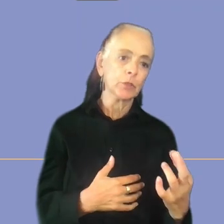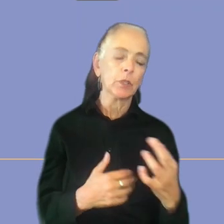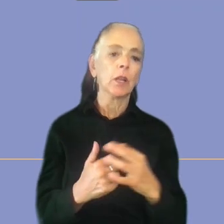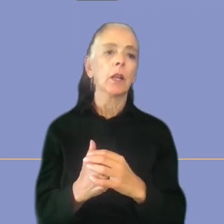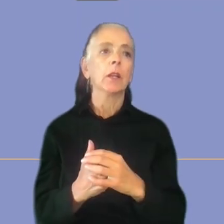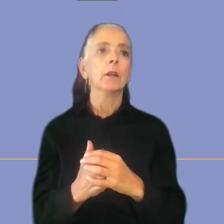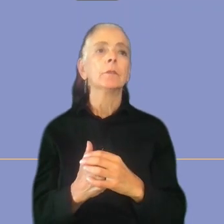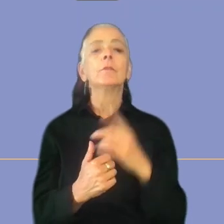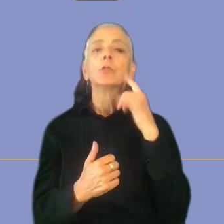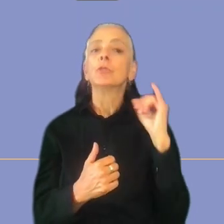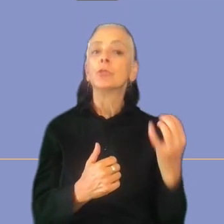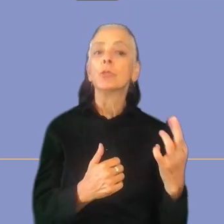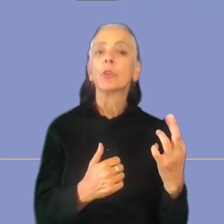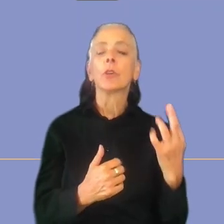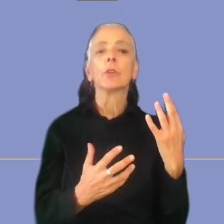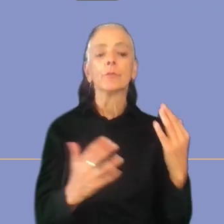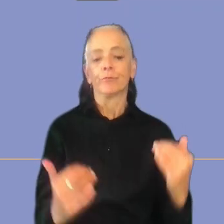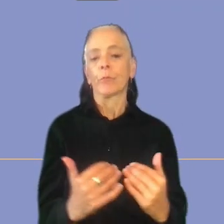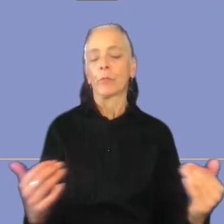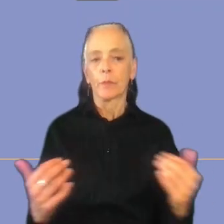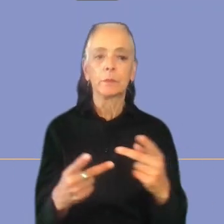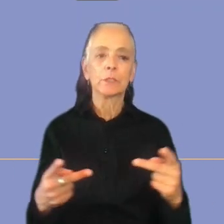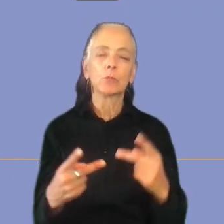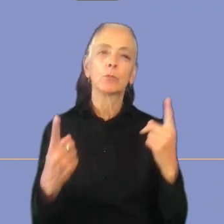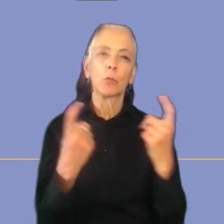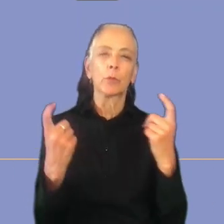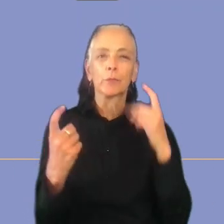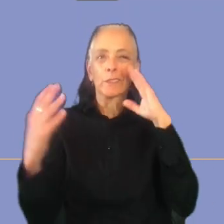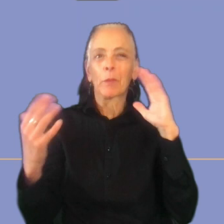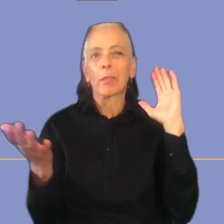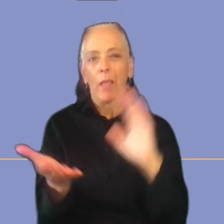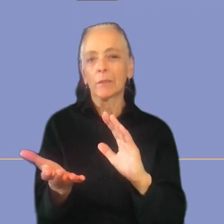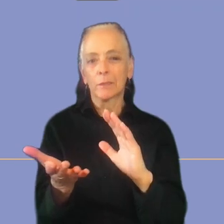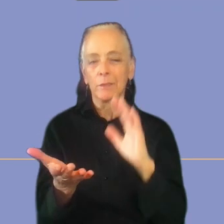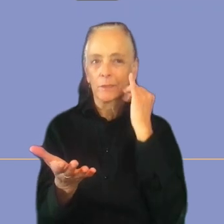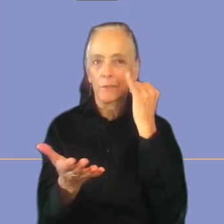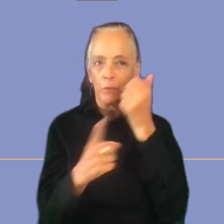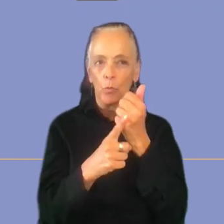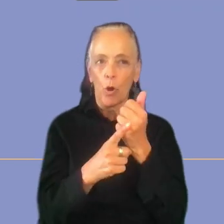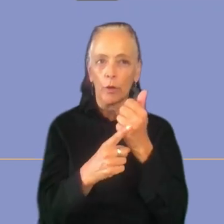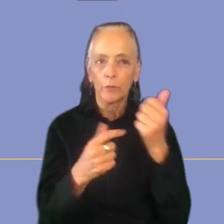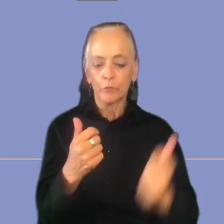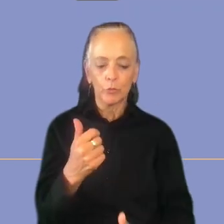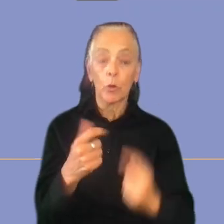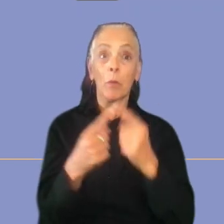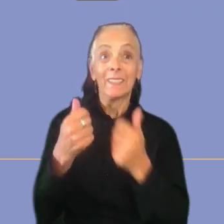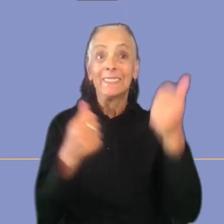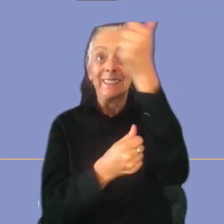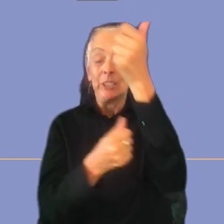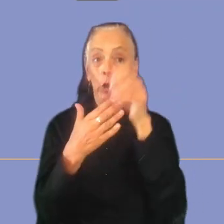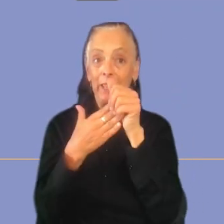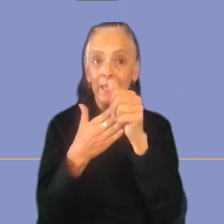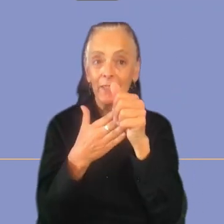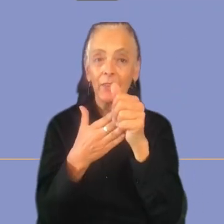recruiters expect a bit less from you if you're a junior. But for senior lead that